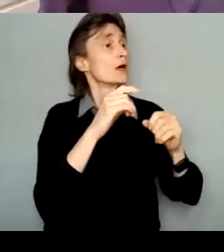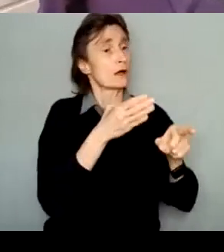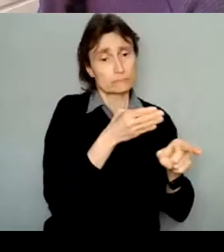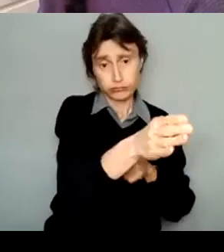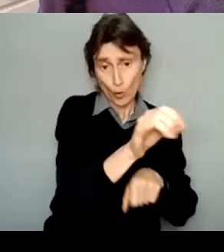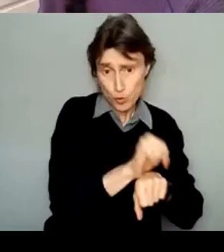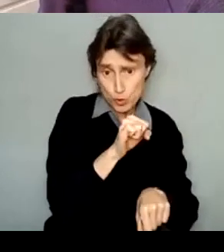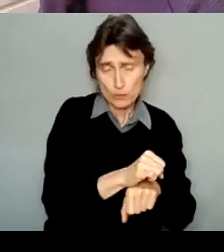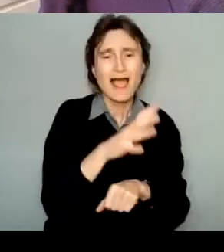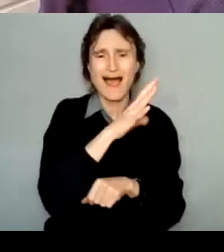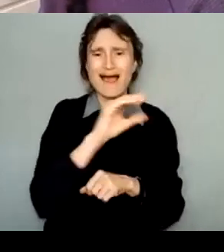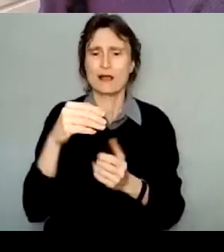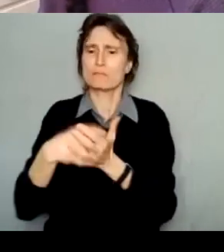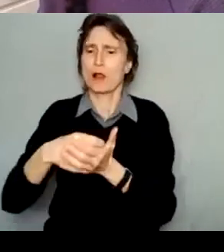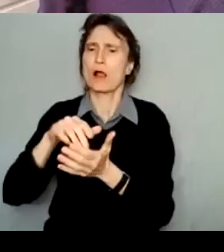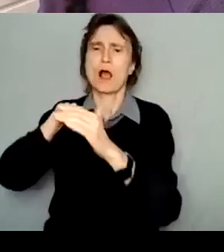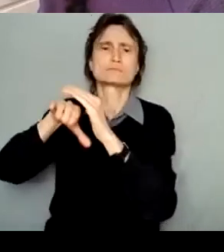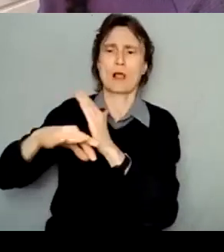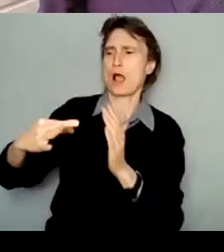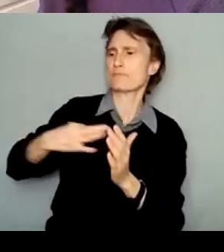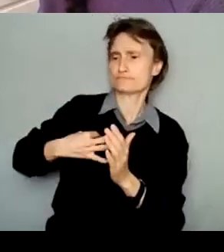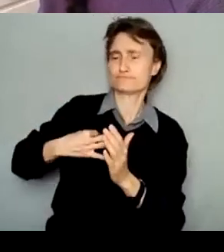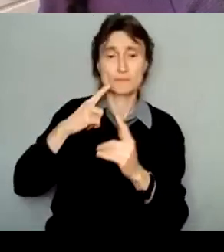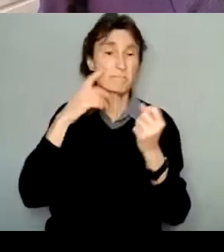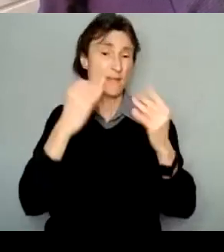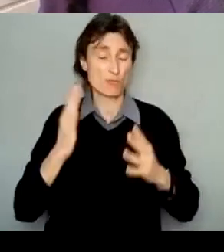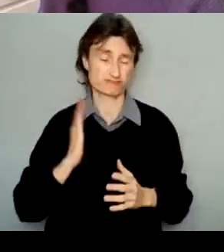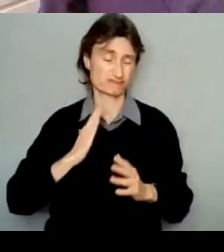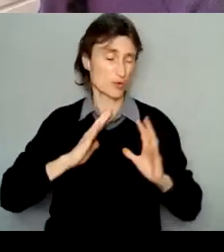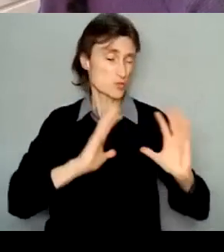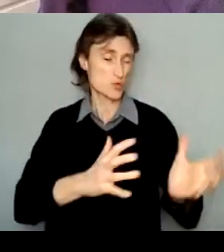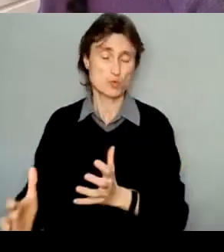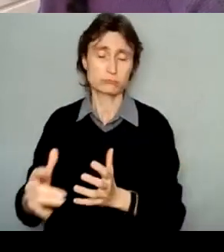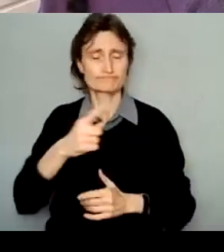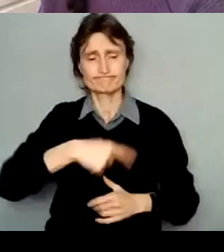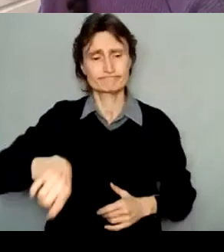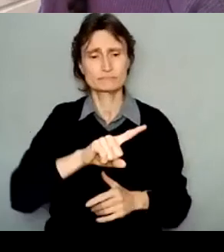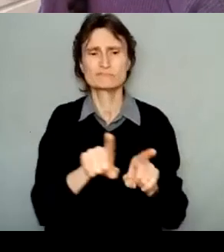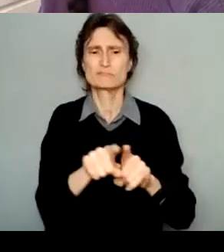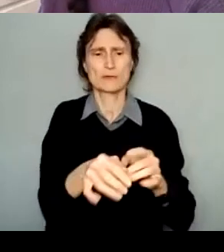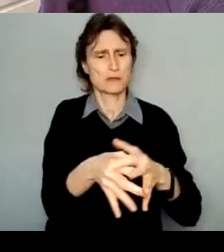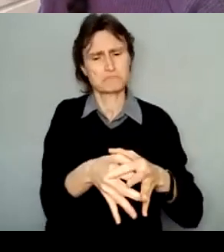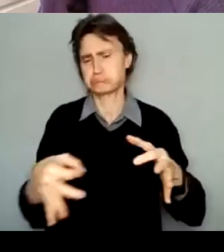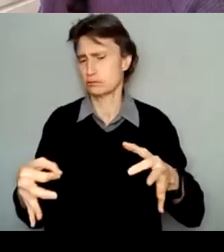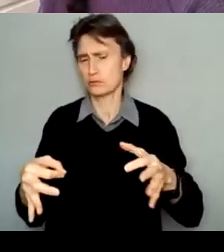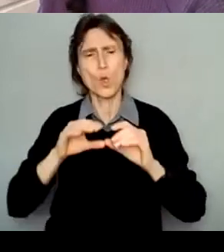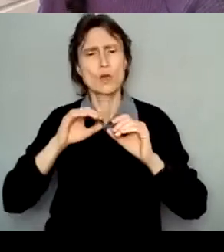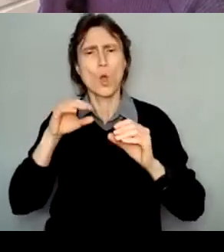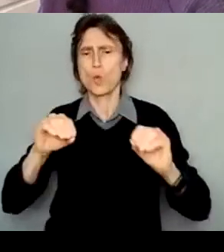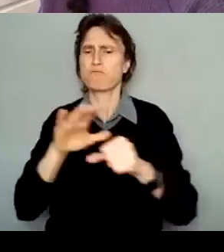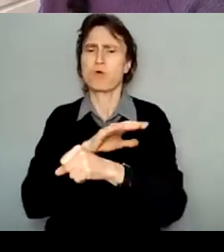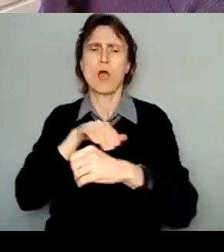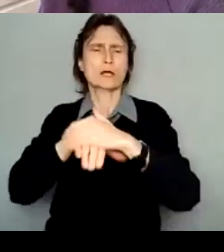some groups over others. In order to help address underserved communities who have experienced barriers to funding and access to